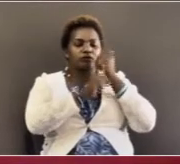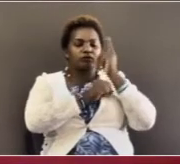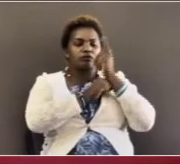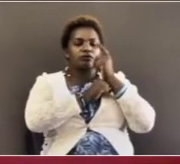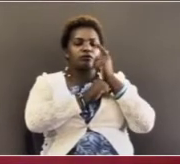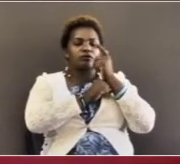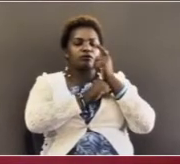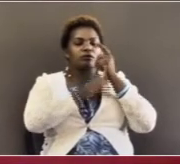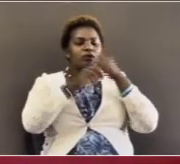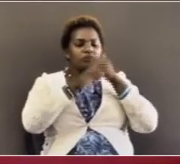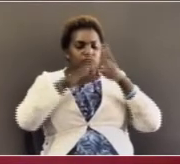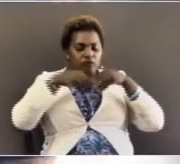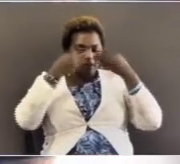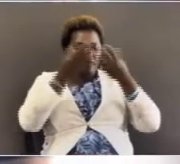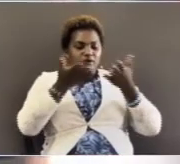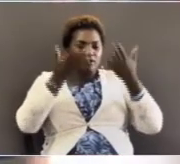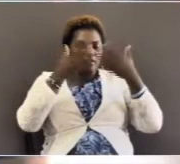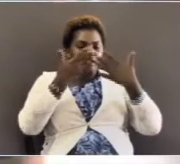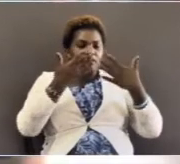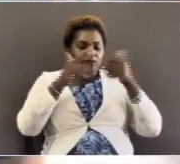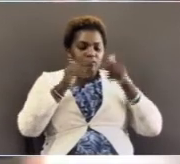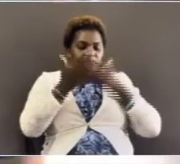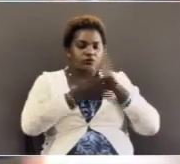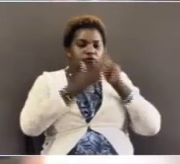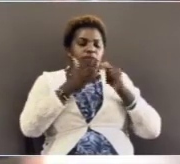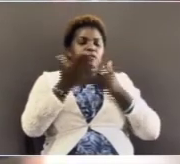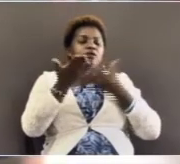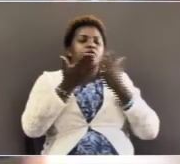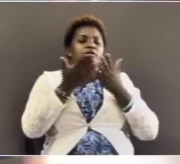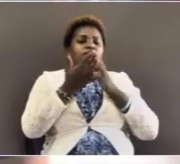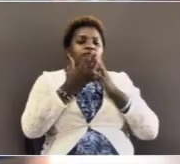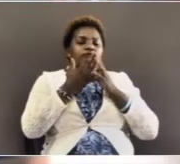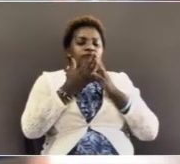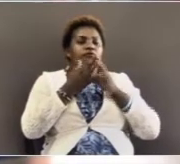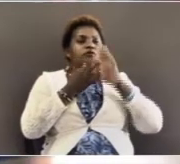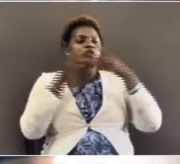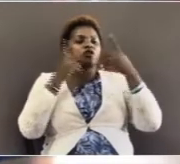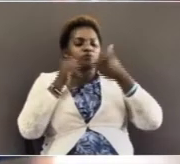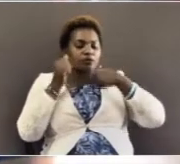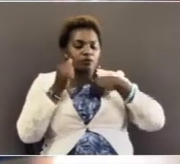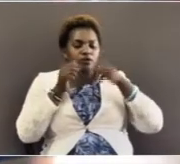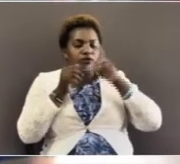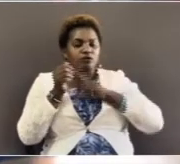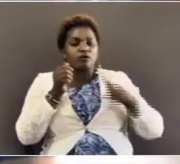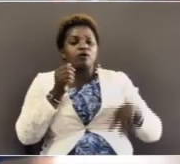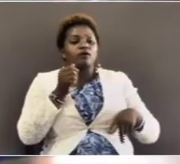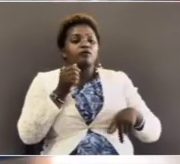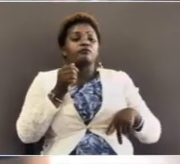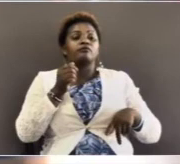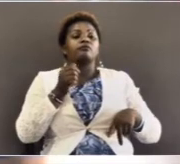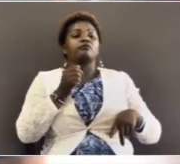as we lift ourselves to you in this service you have spoken to us oh father